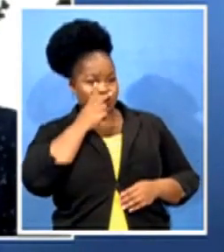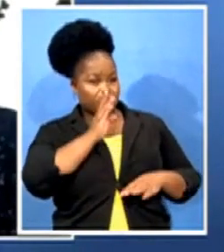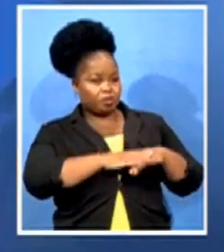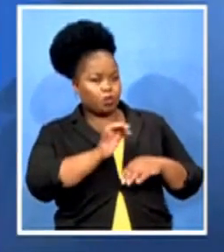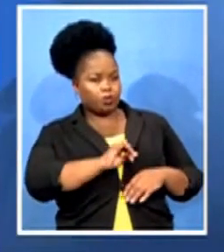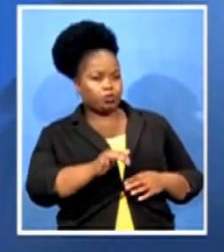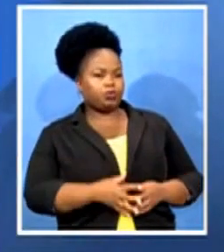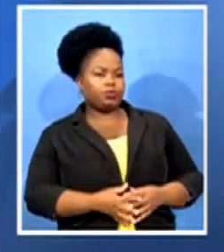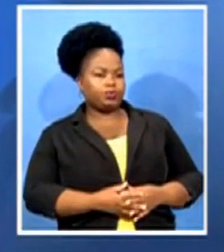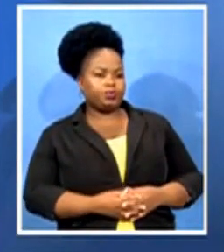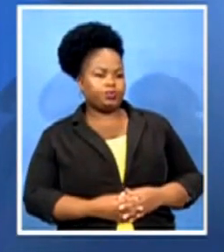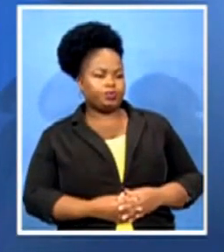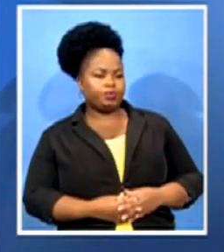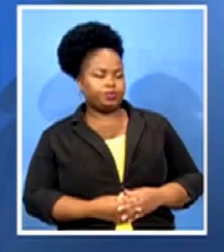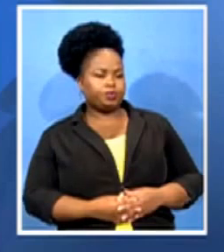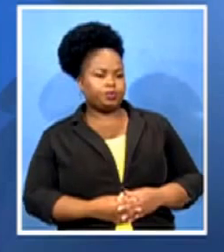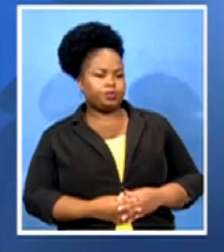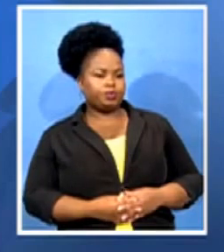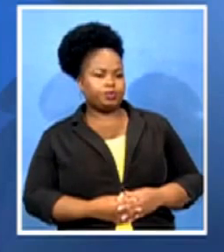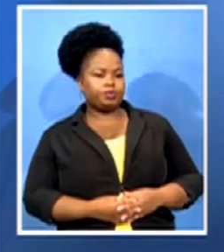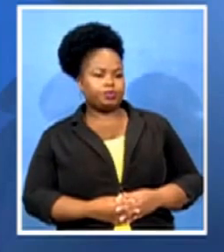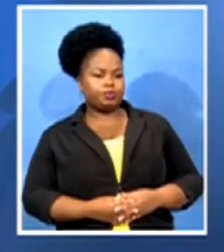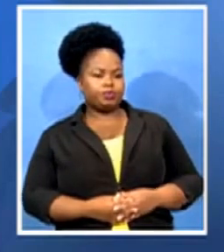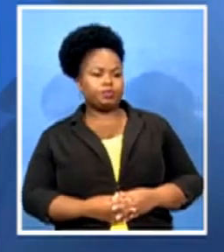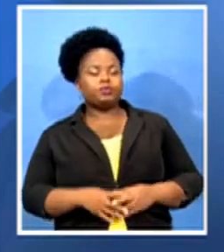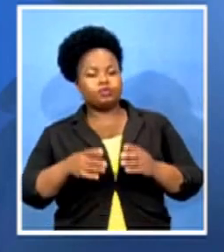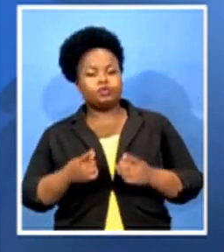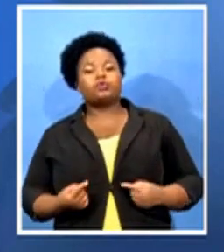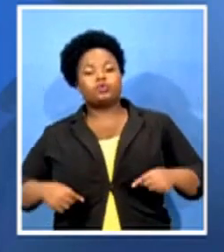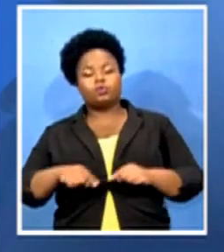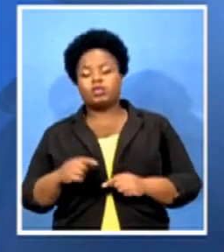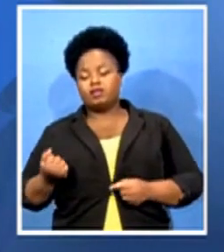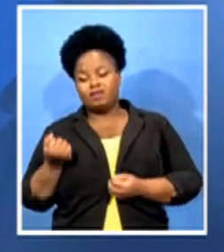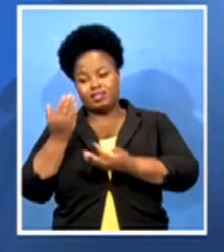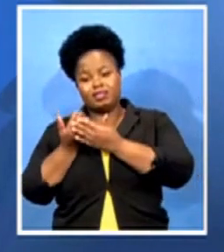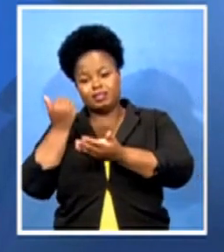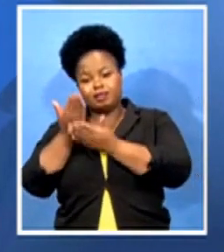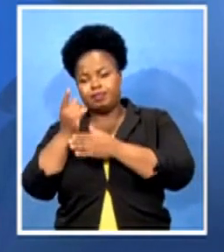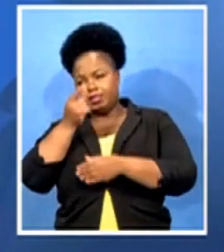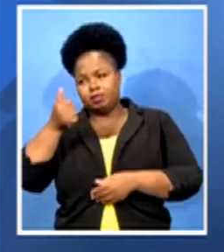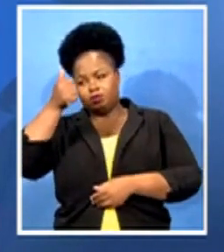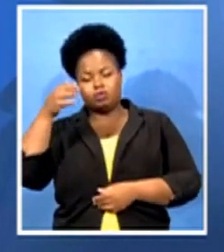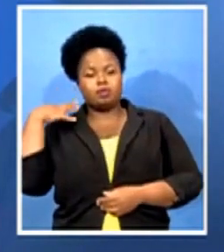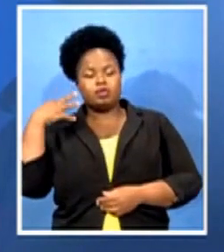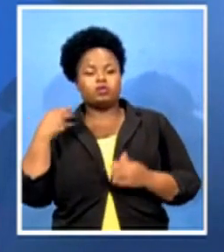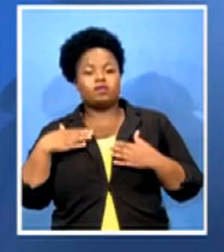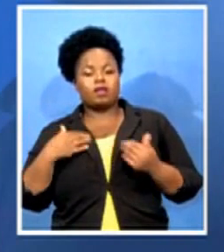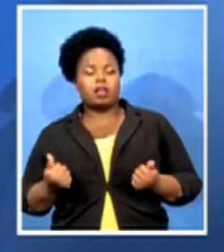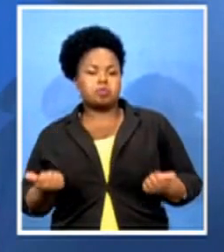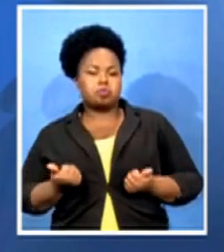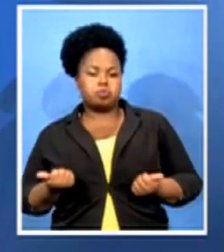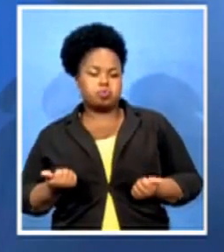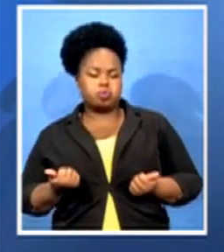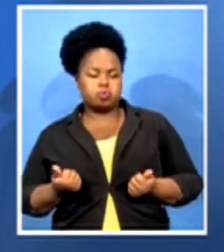We have made our own submission to the Minister of Health and we will be able to